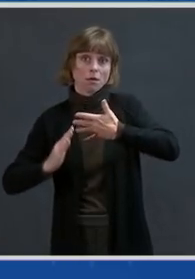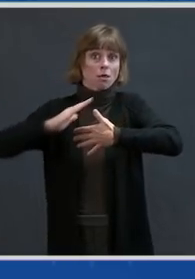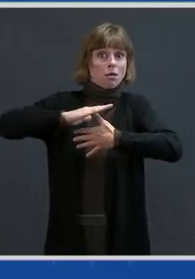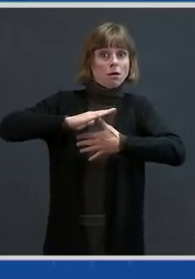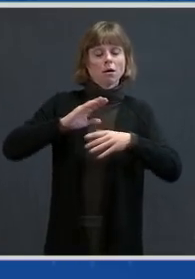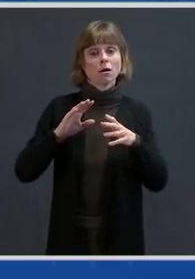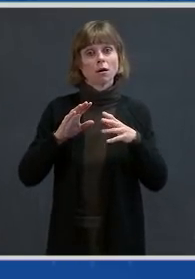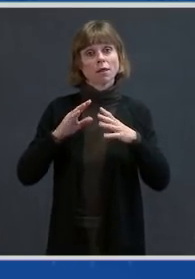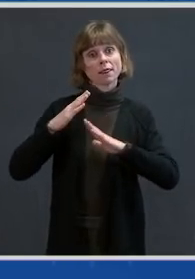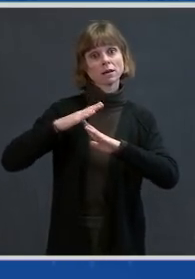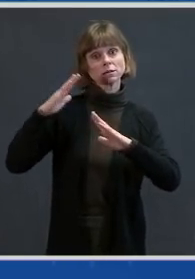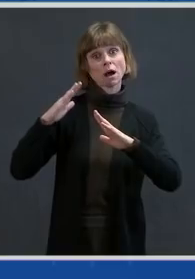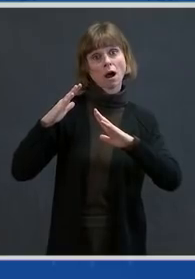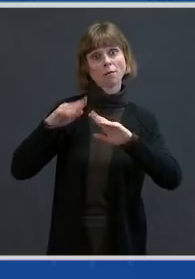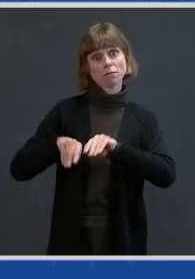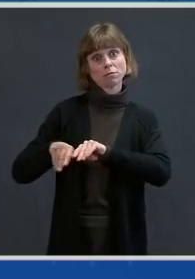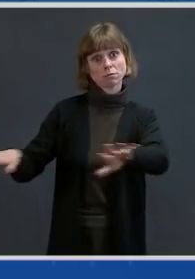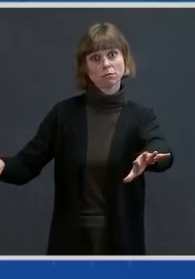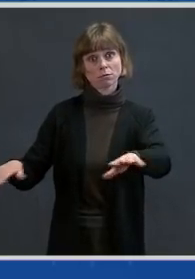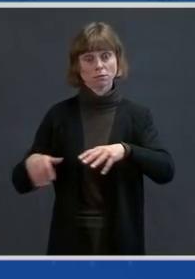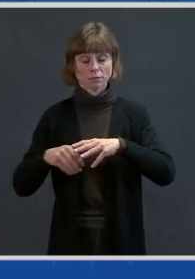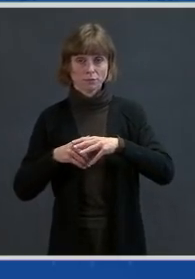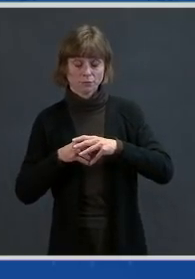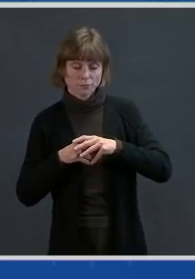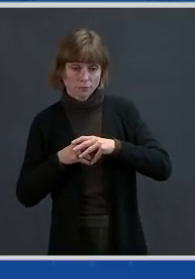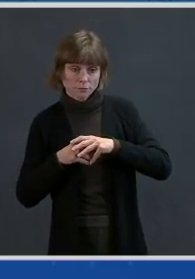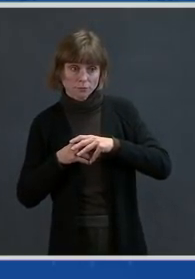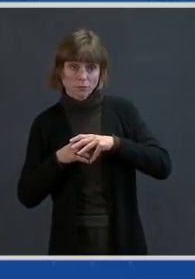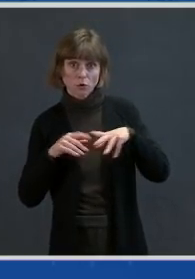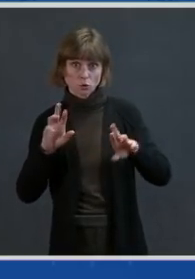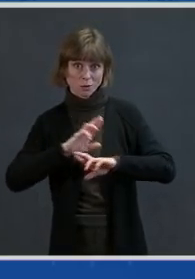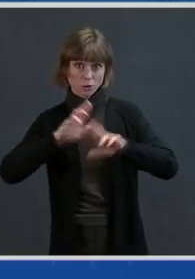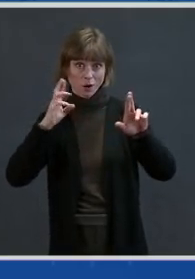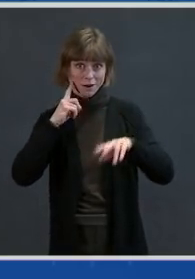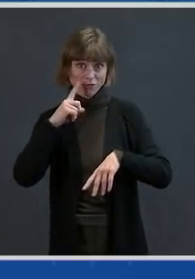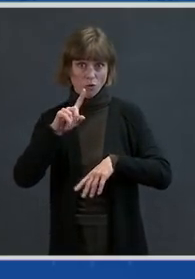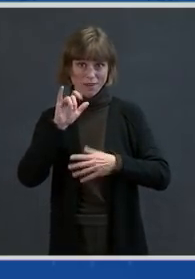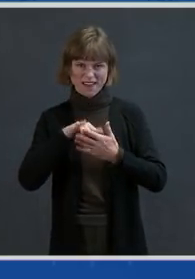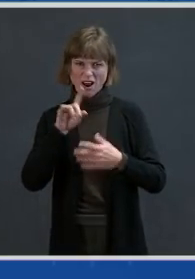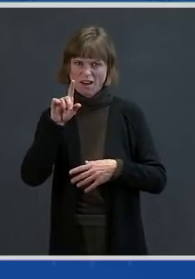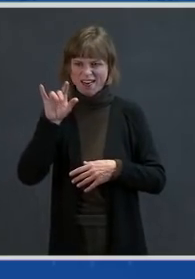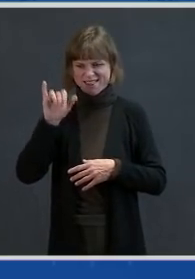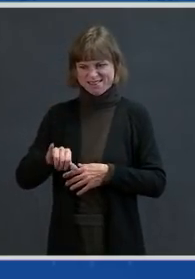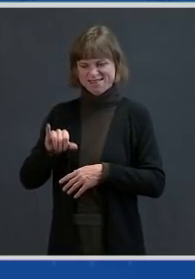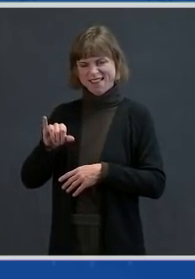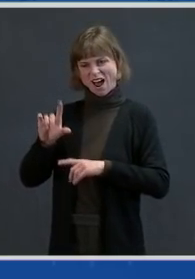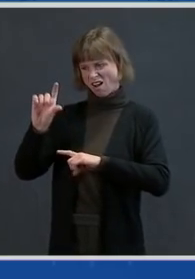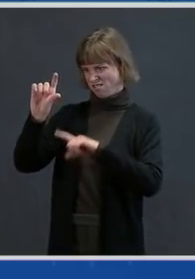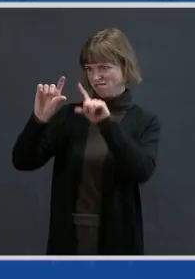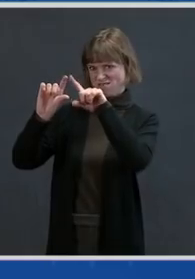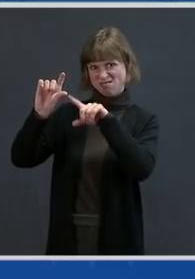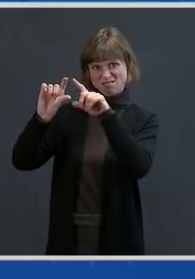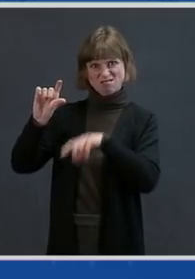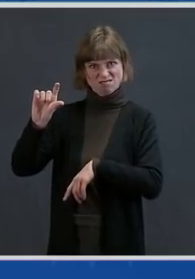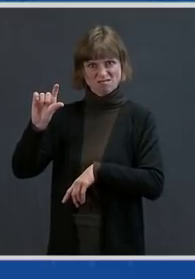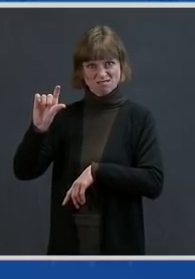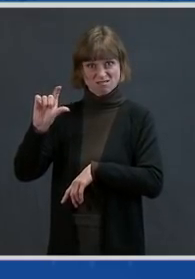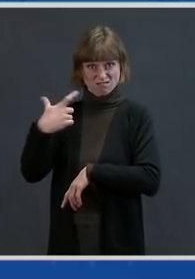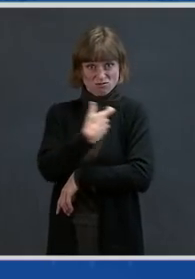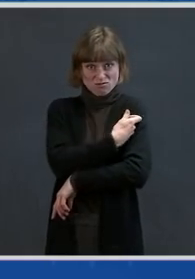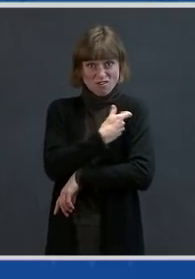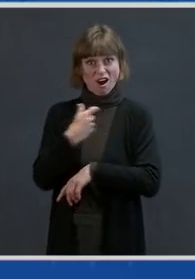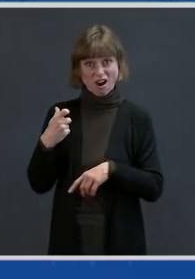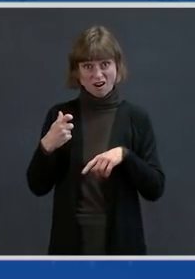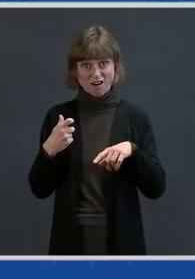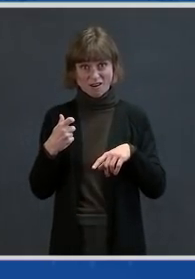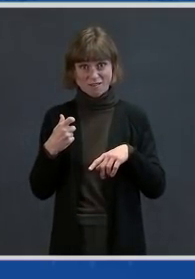be prepared for that, you want to make sure you have a product that you will be able to scale up. Going into